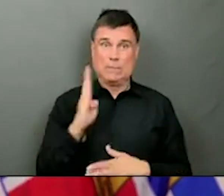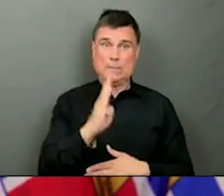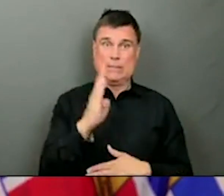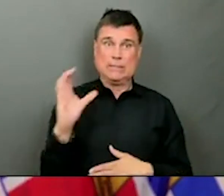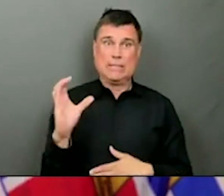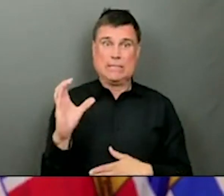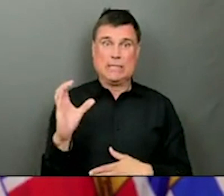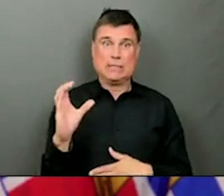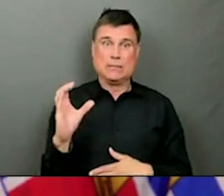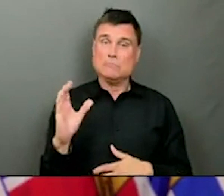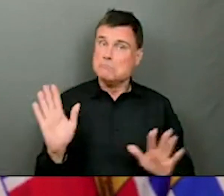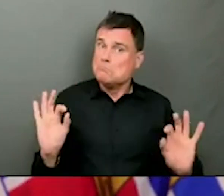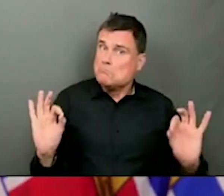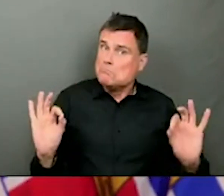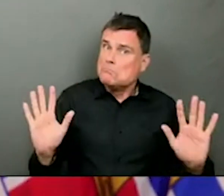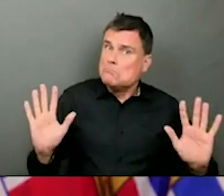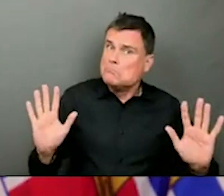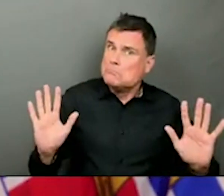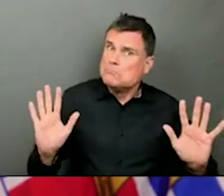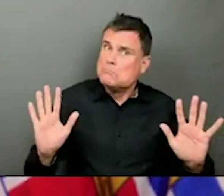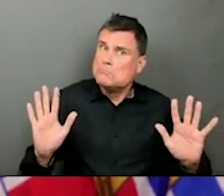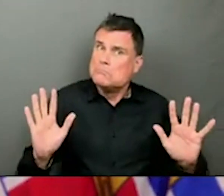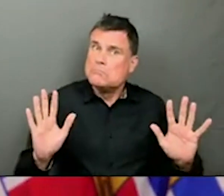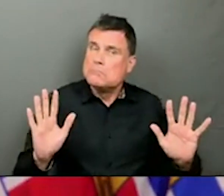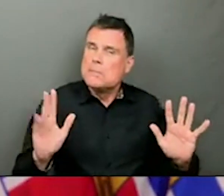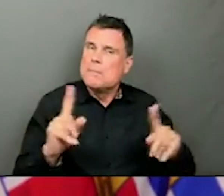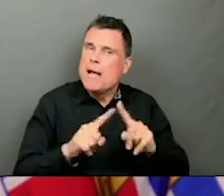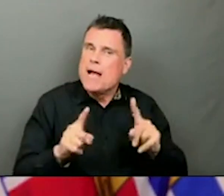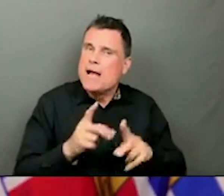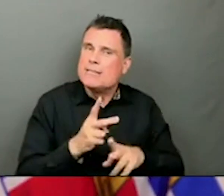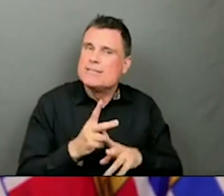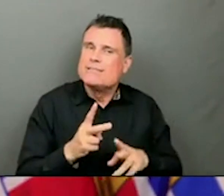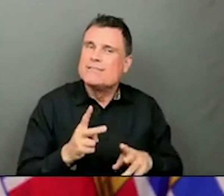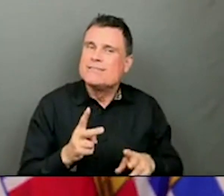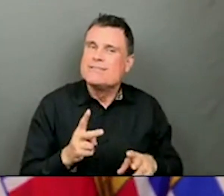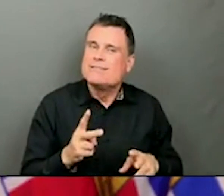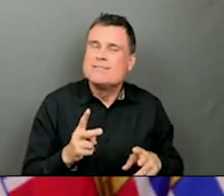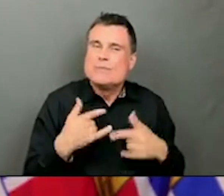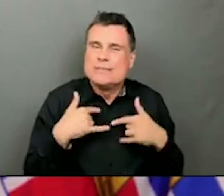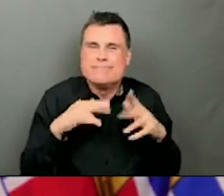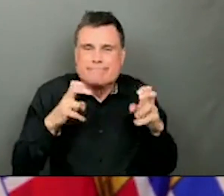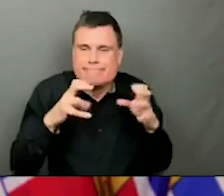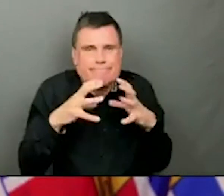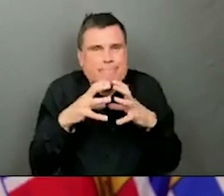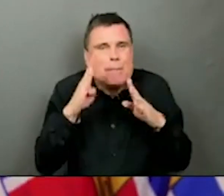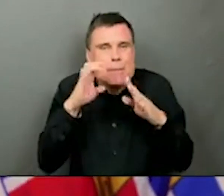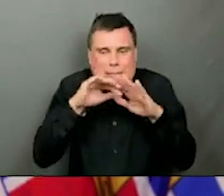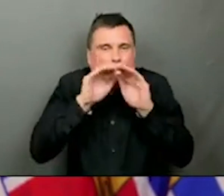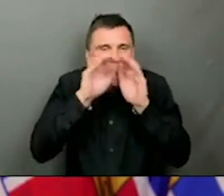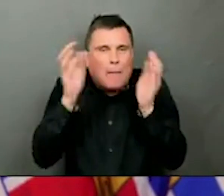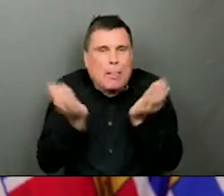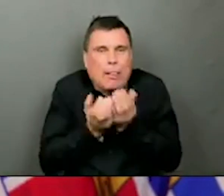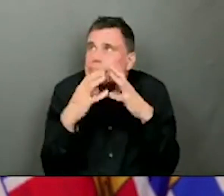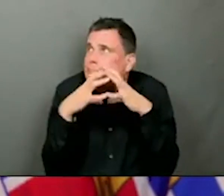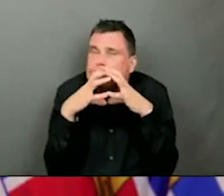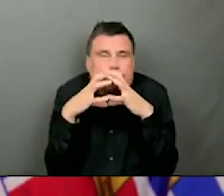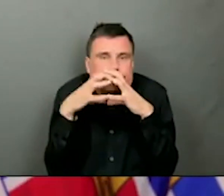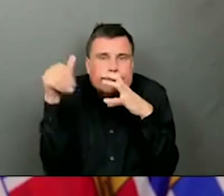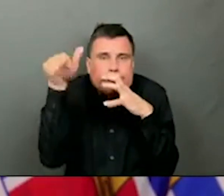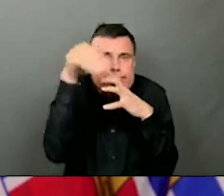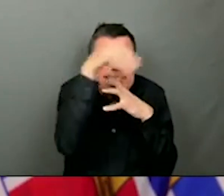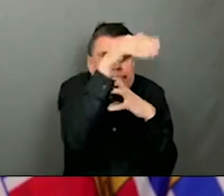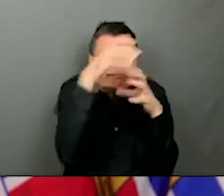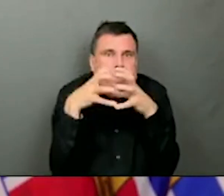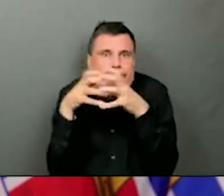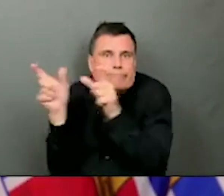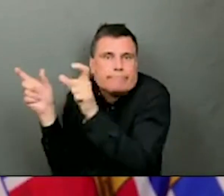it may be in the fall. You know, when we think about this and my public health colleagues and we talk about